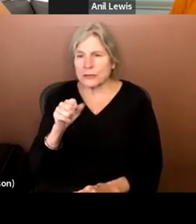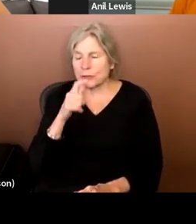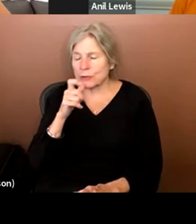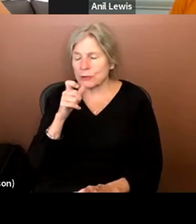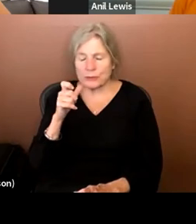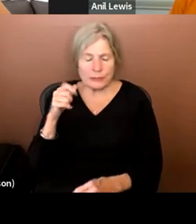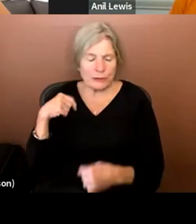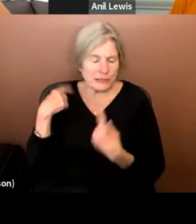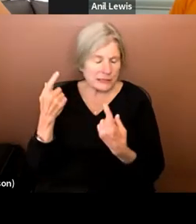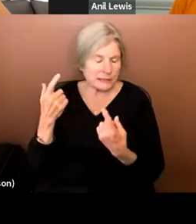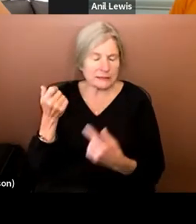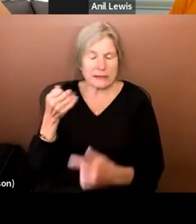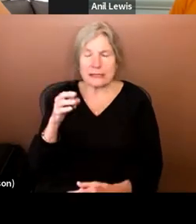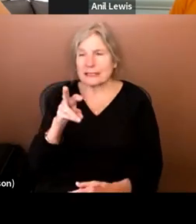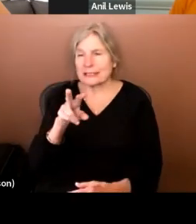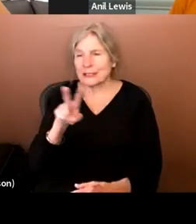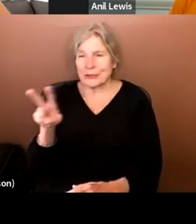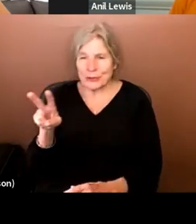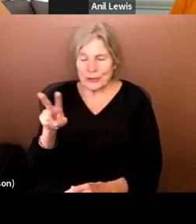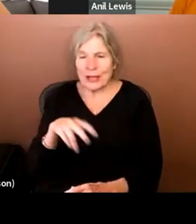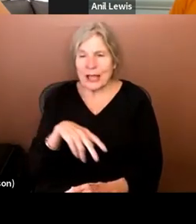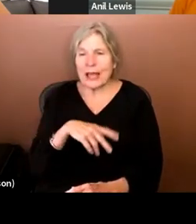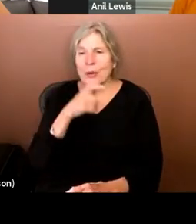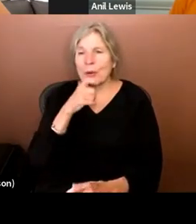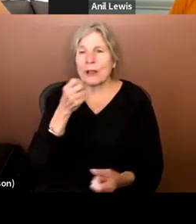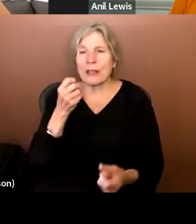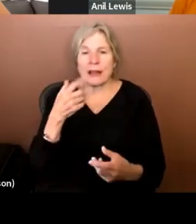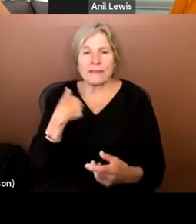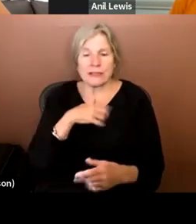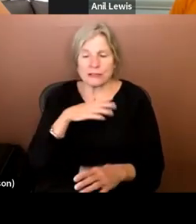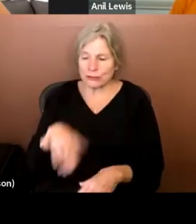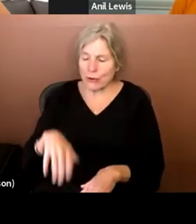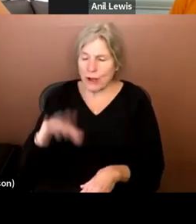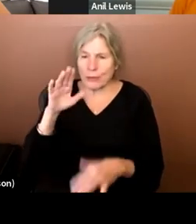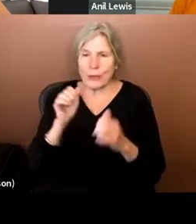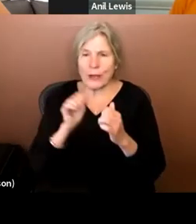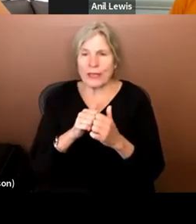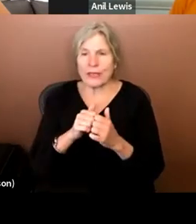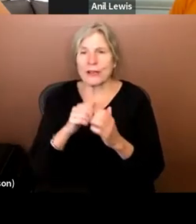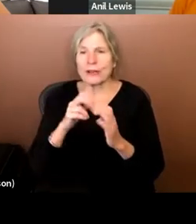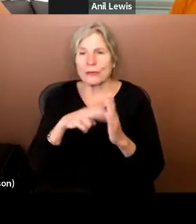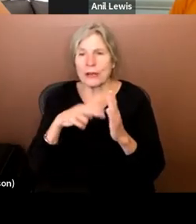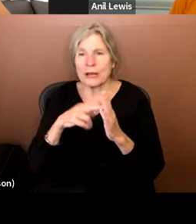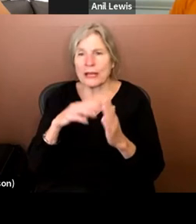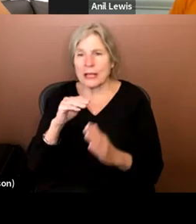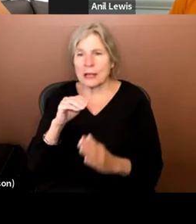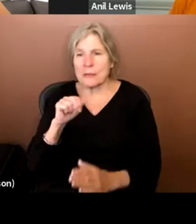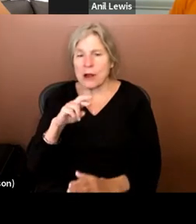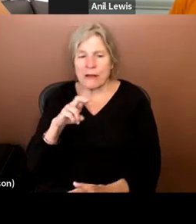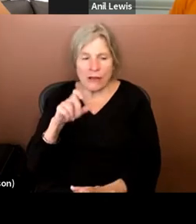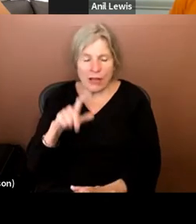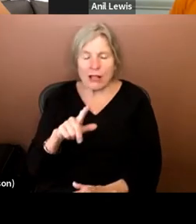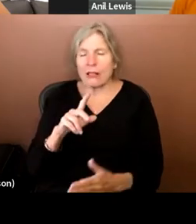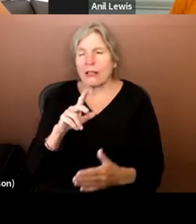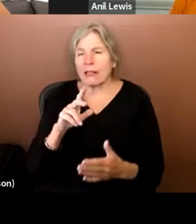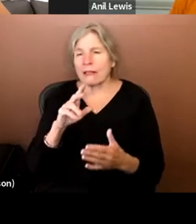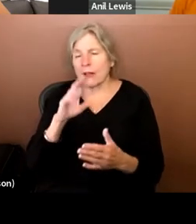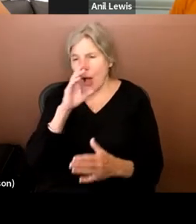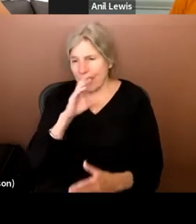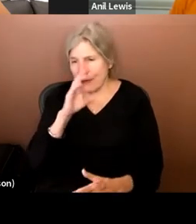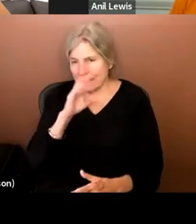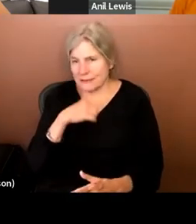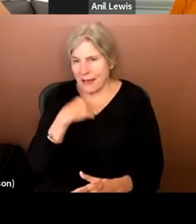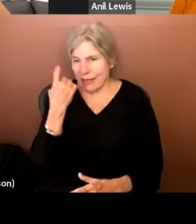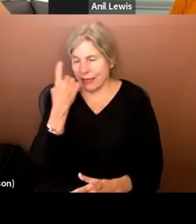like I said, since 1962 and who a lot of us grew up with reading Marvel comics, um, I think it, it can,